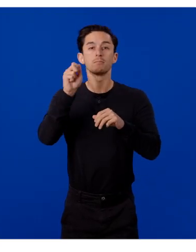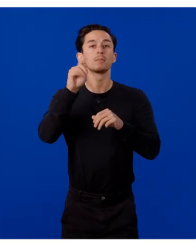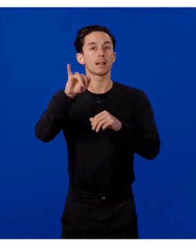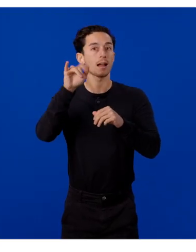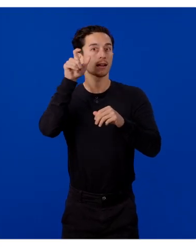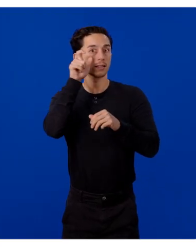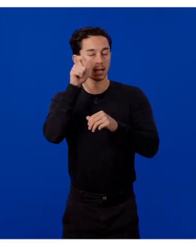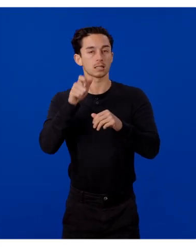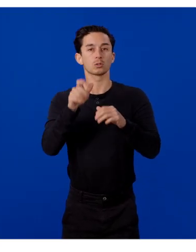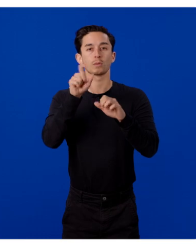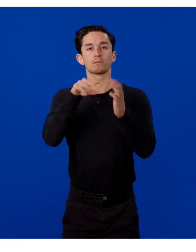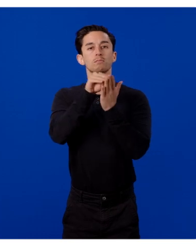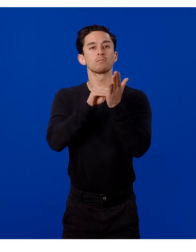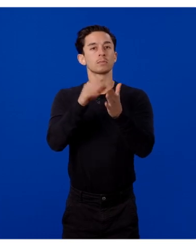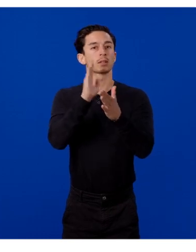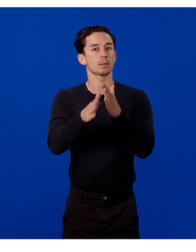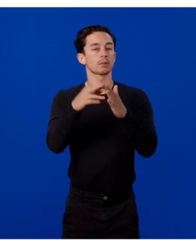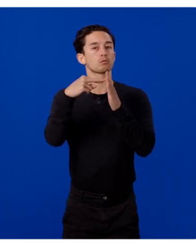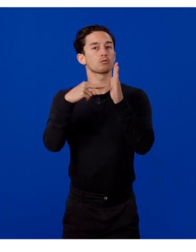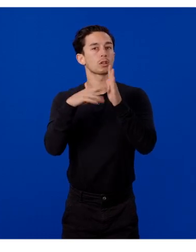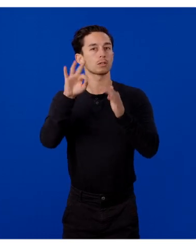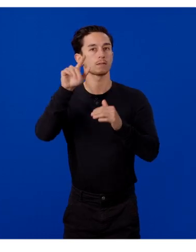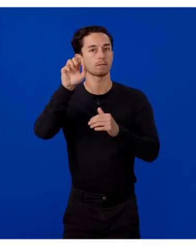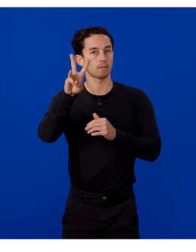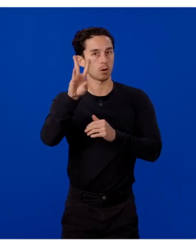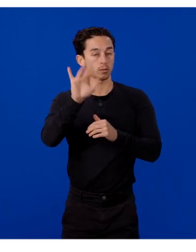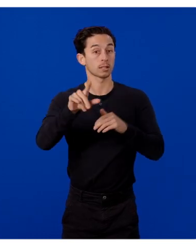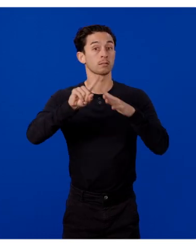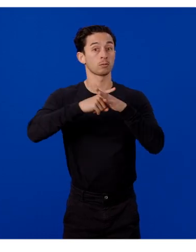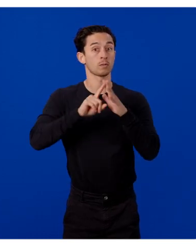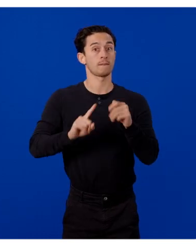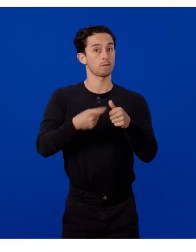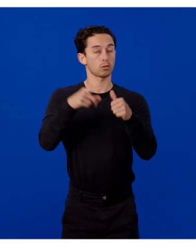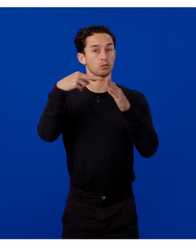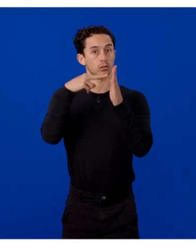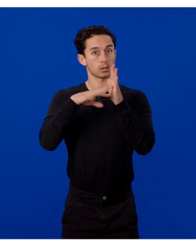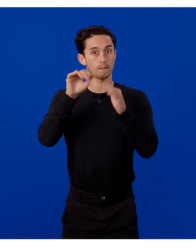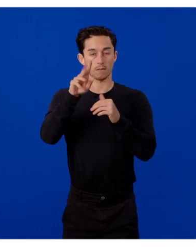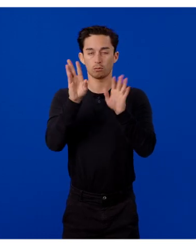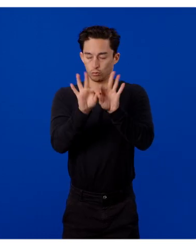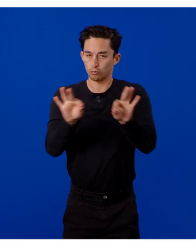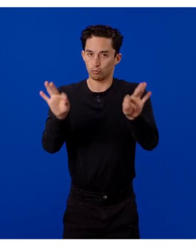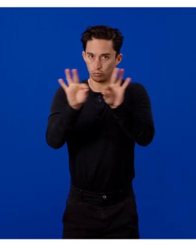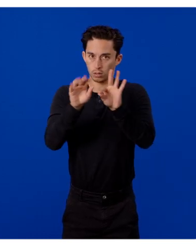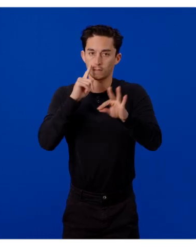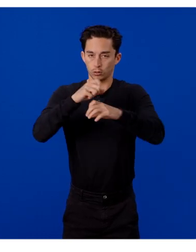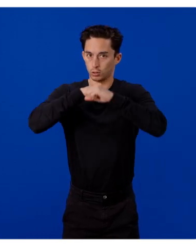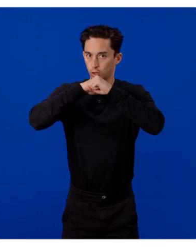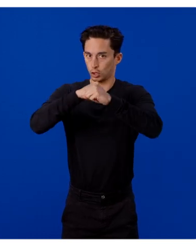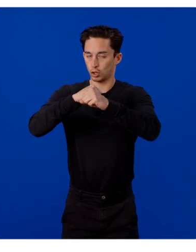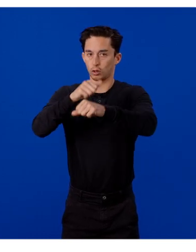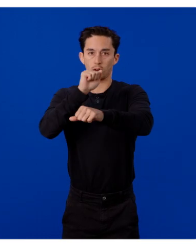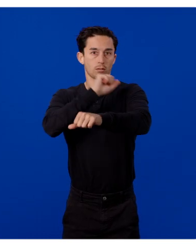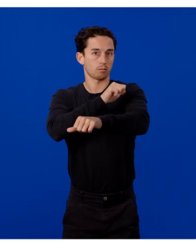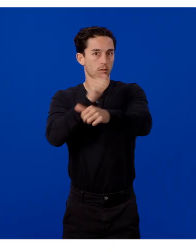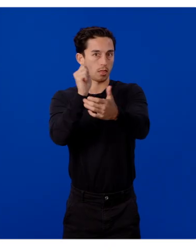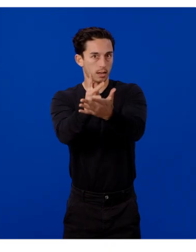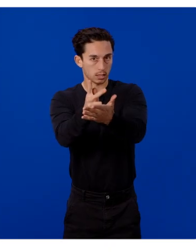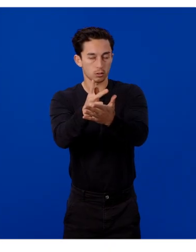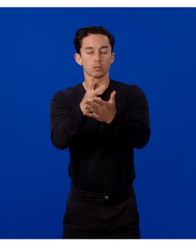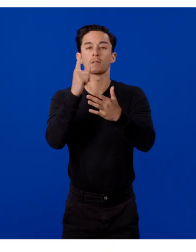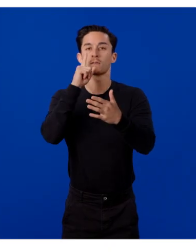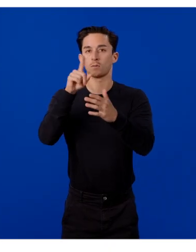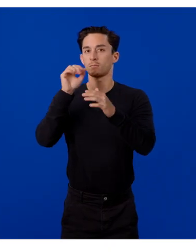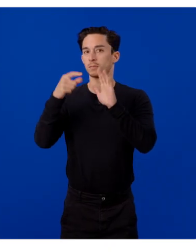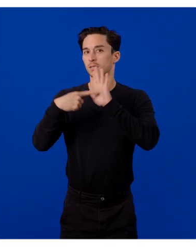is completing the registration flow. This initial registration flow is critical to allow secure authentication and connection between the sample